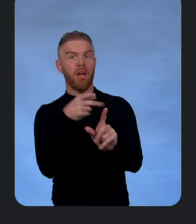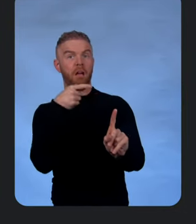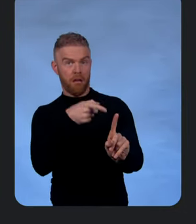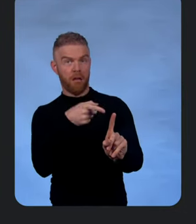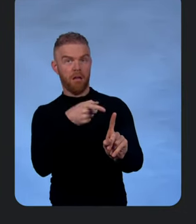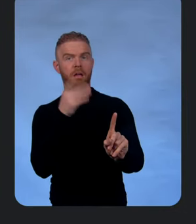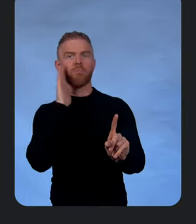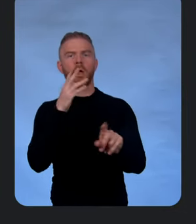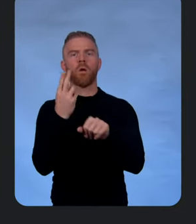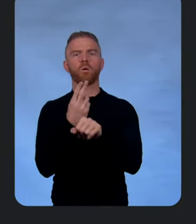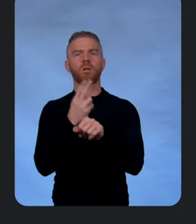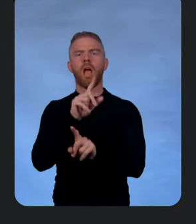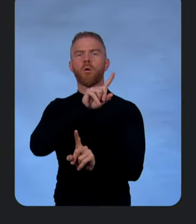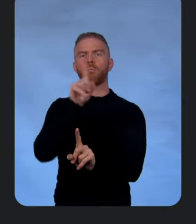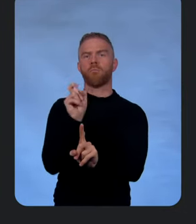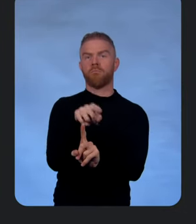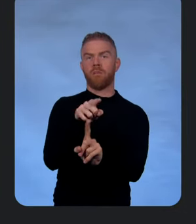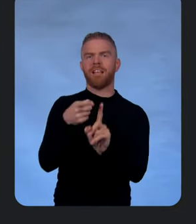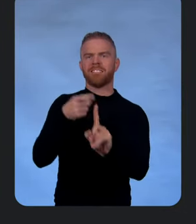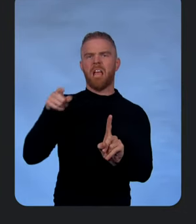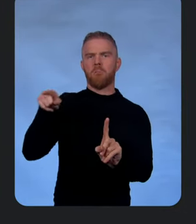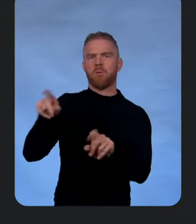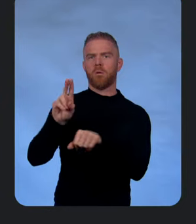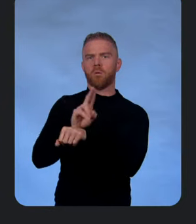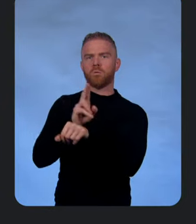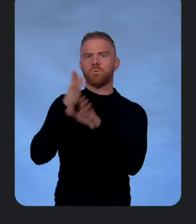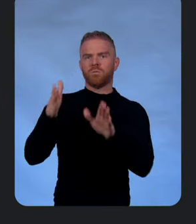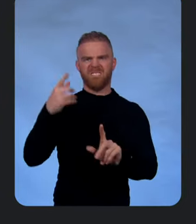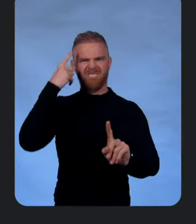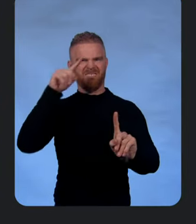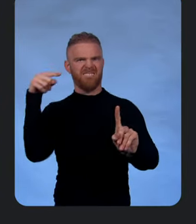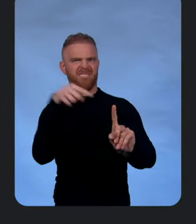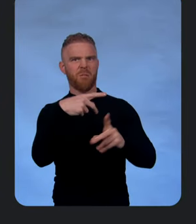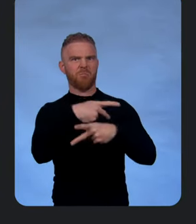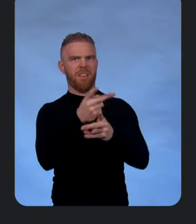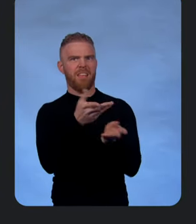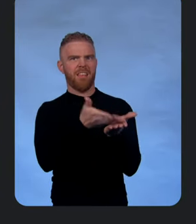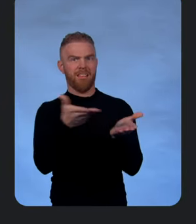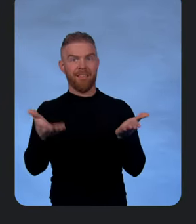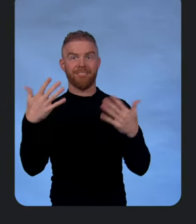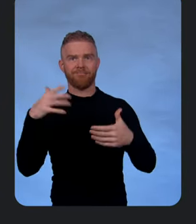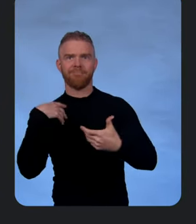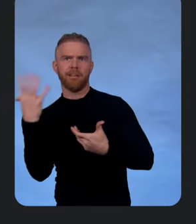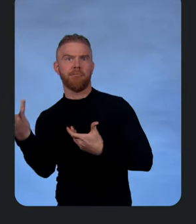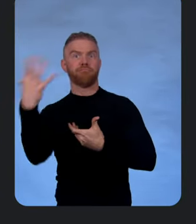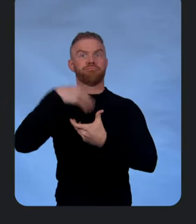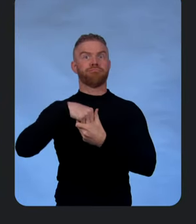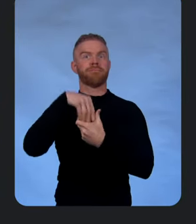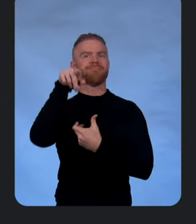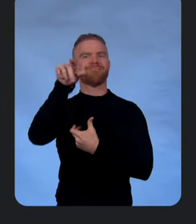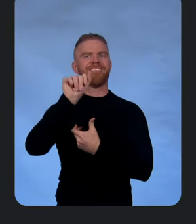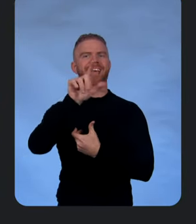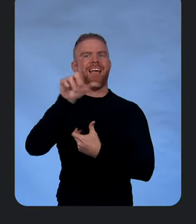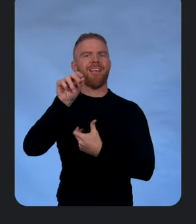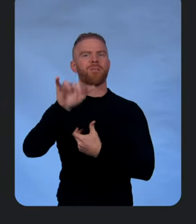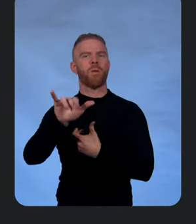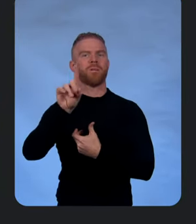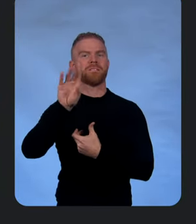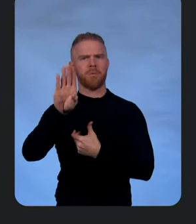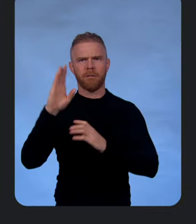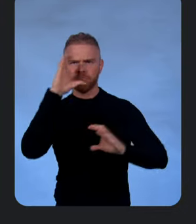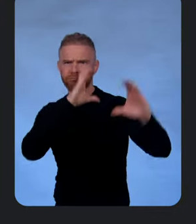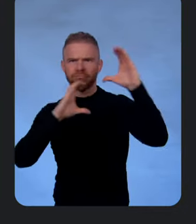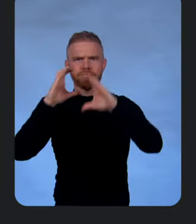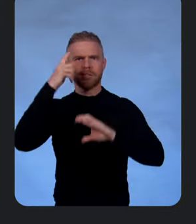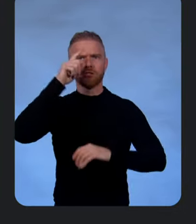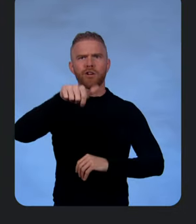user given that product. We go to AlloyDB. look up the other similar products given the description, given the embedding. Doing a vector search there you see